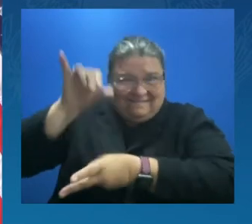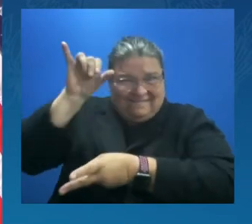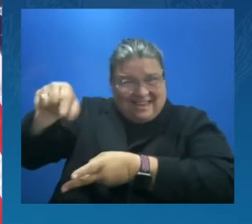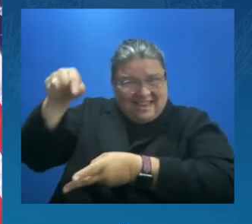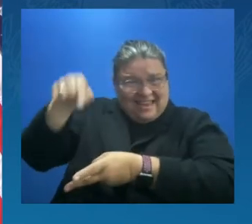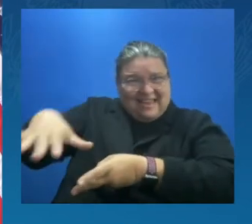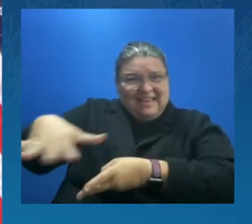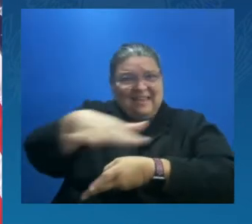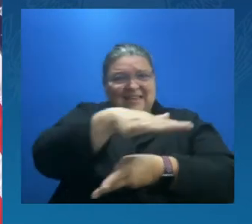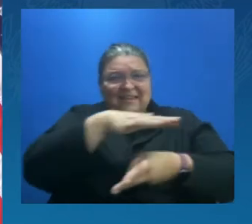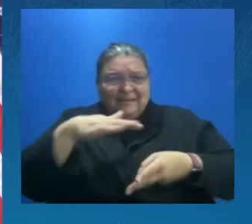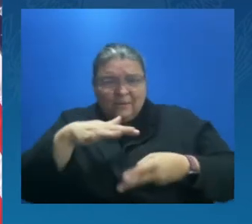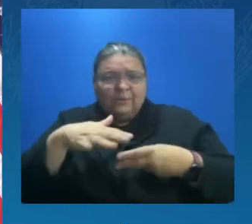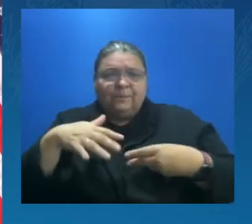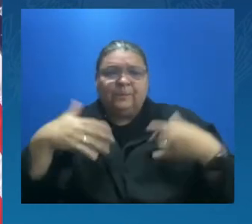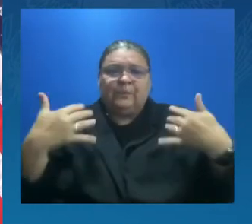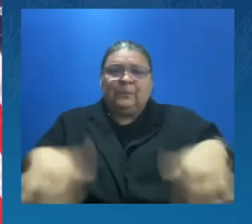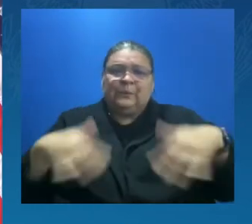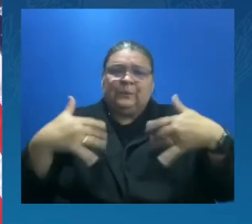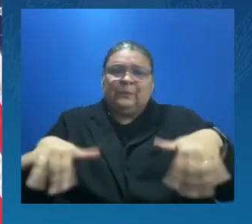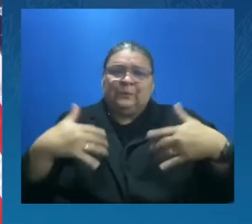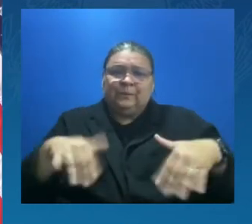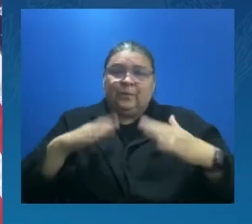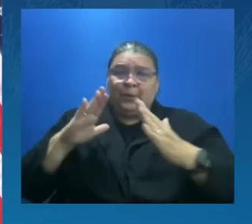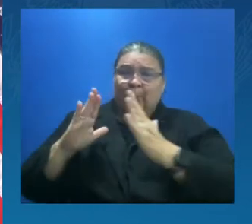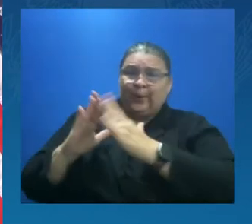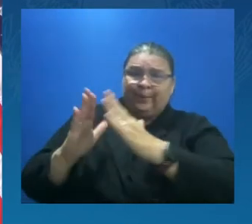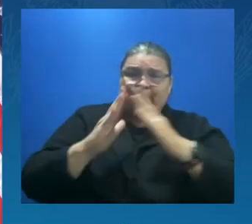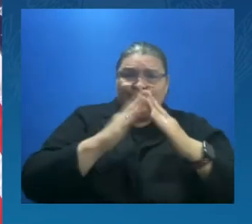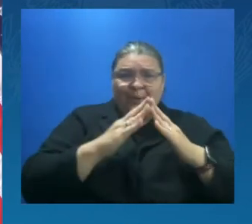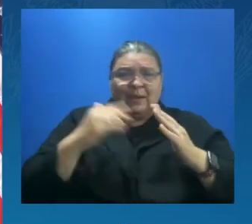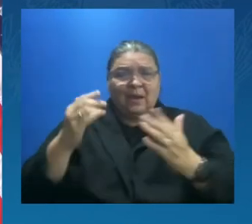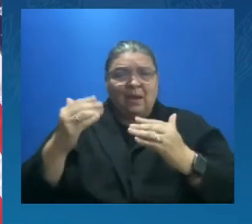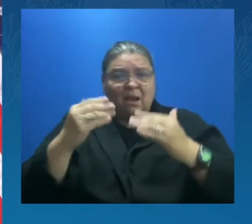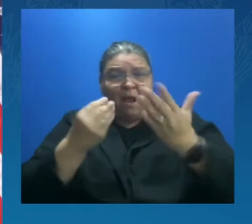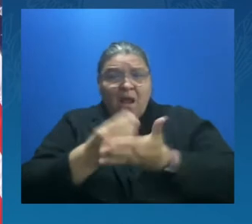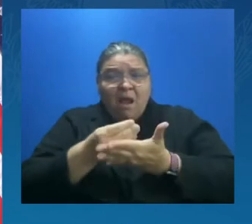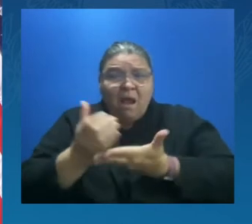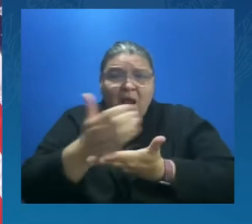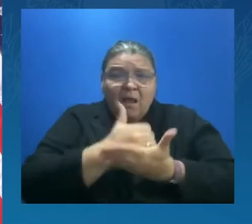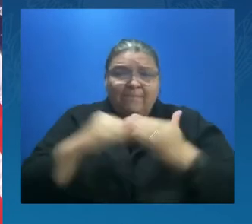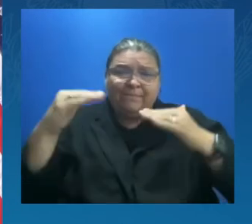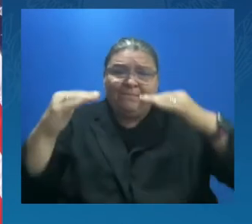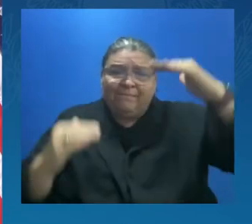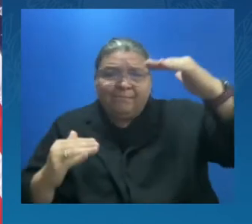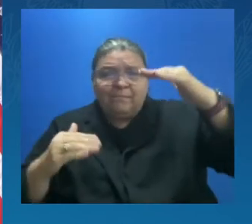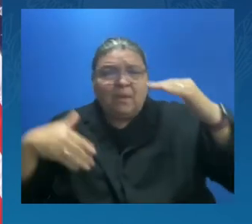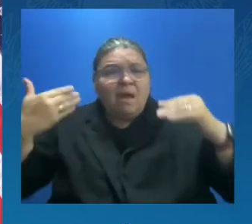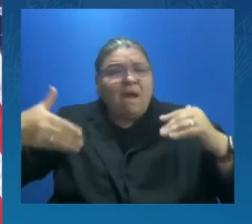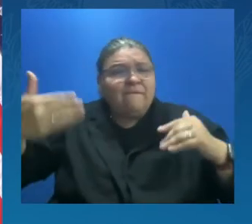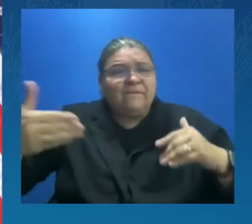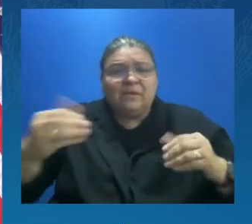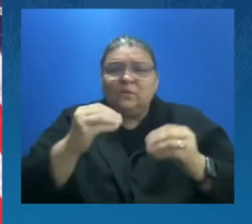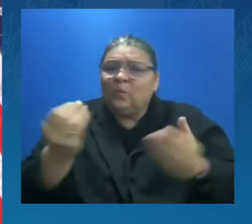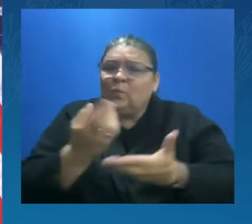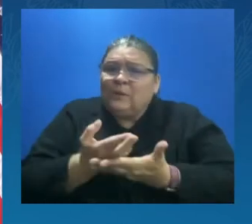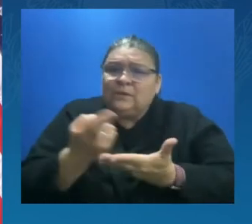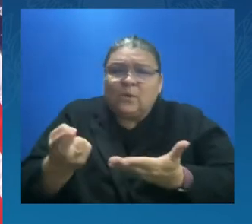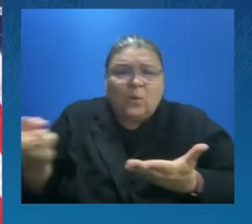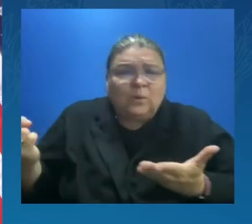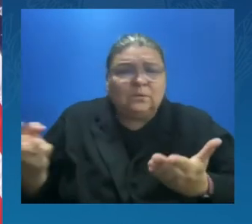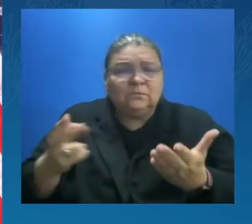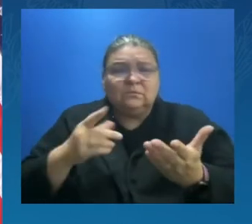often do not have the resources that are needed to invest in resilience or to rebuild